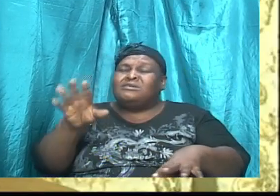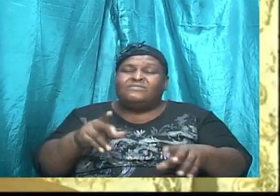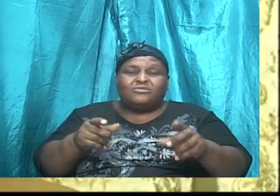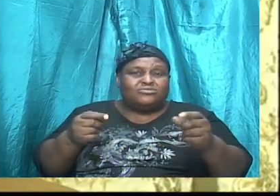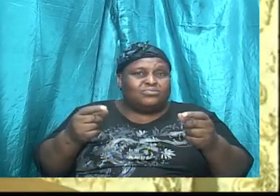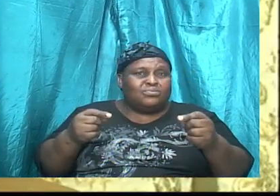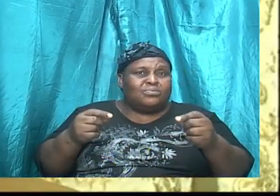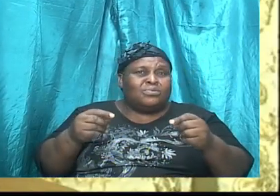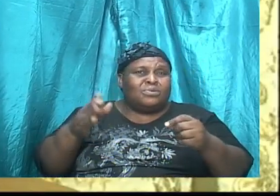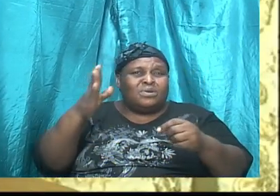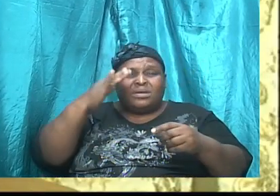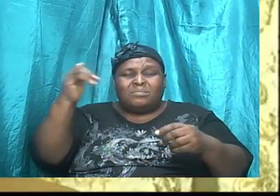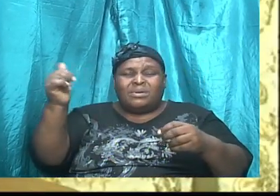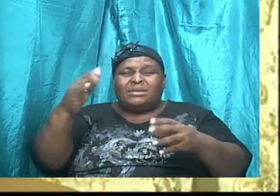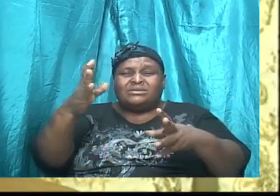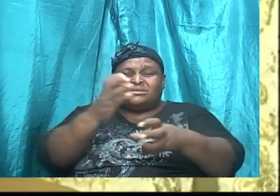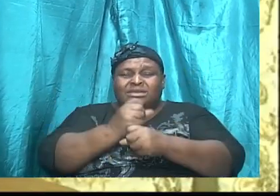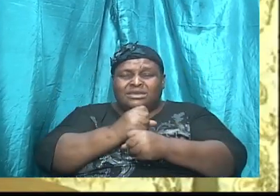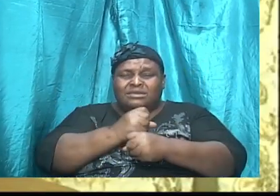away our personality.